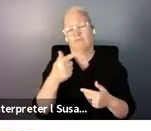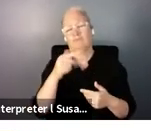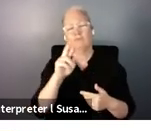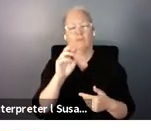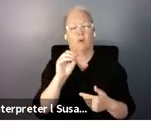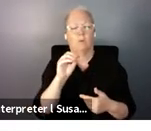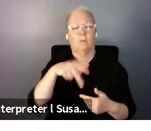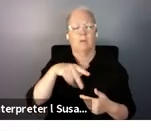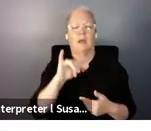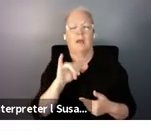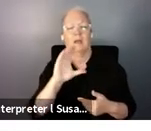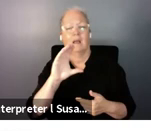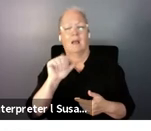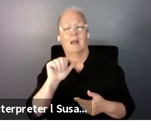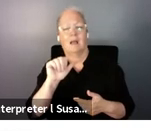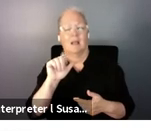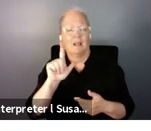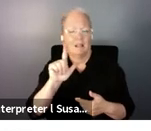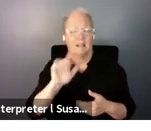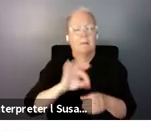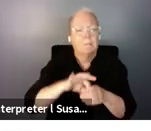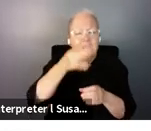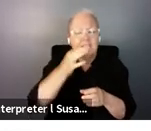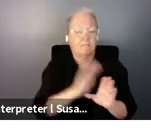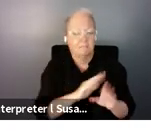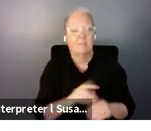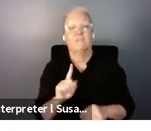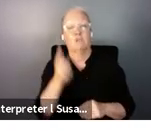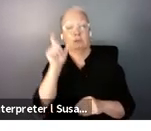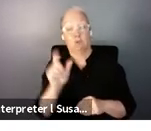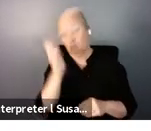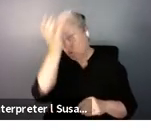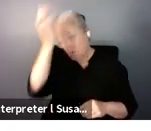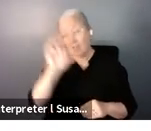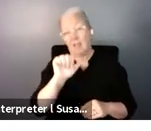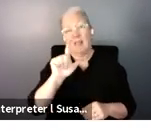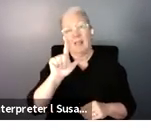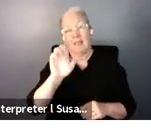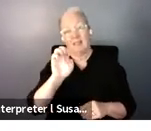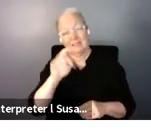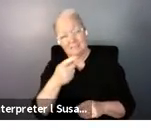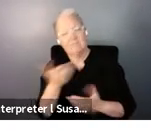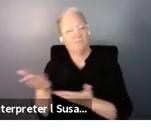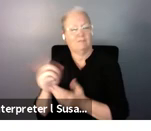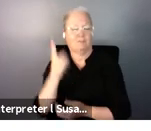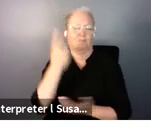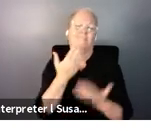So I'll now pass over to our first speaker, Alex, and we'll get started. Thanks for joining us.